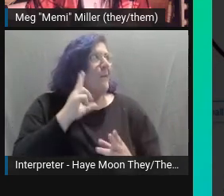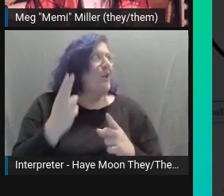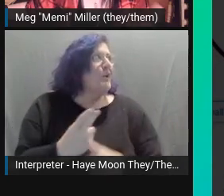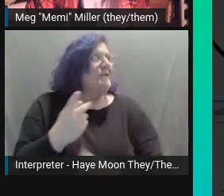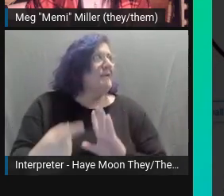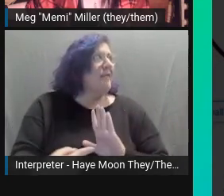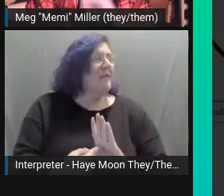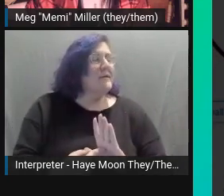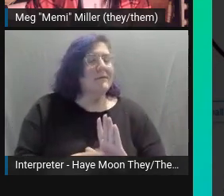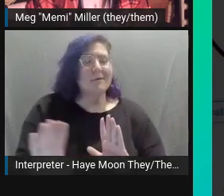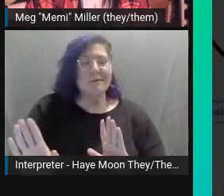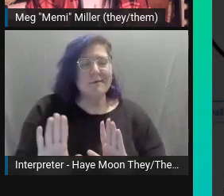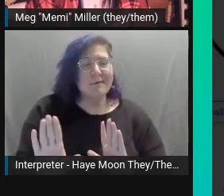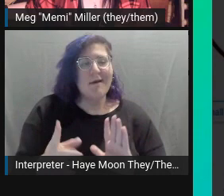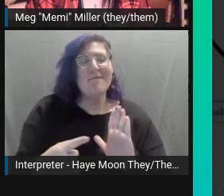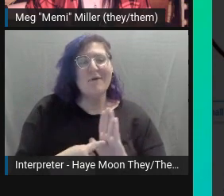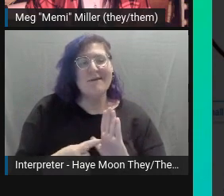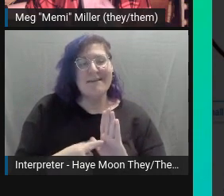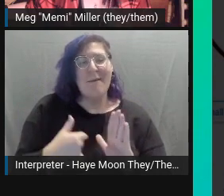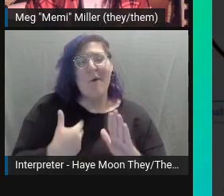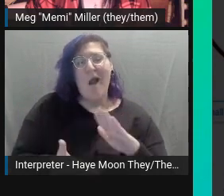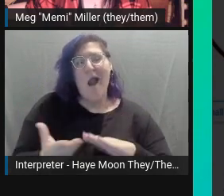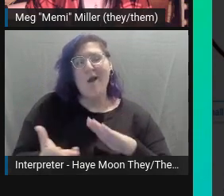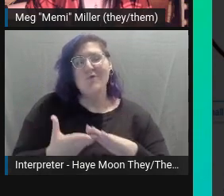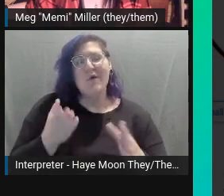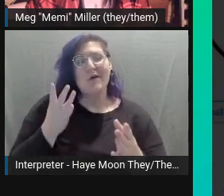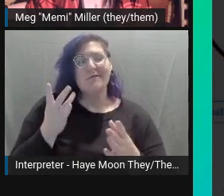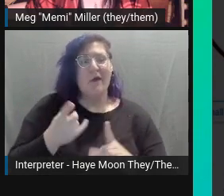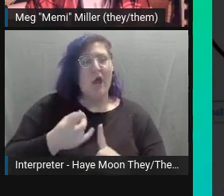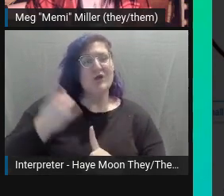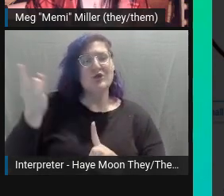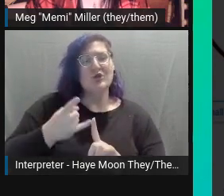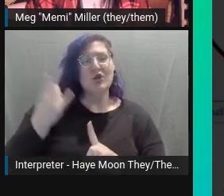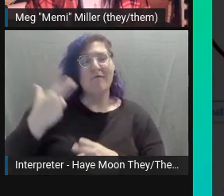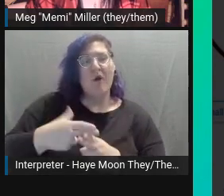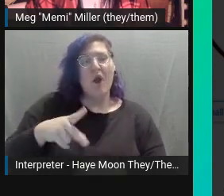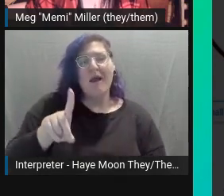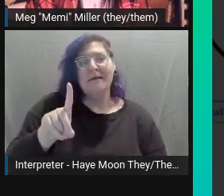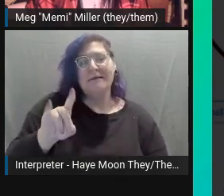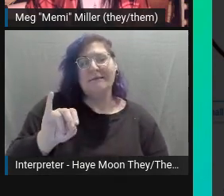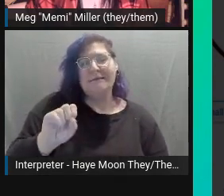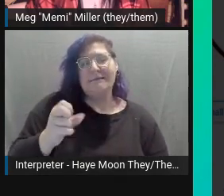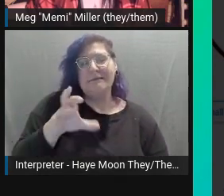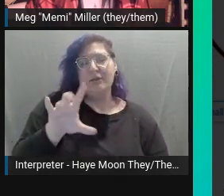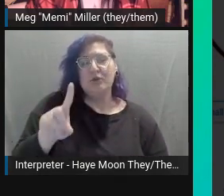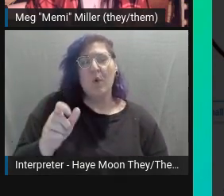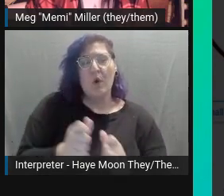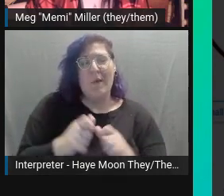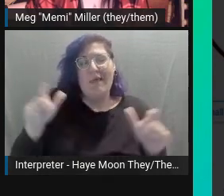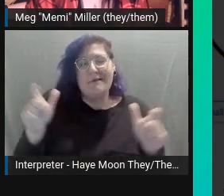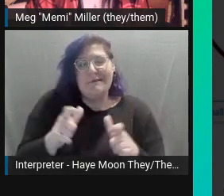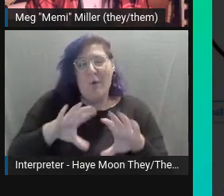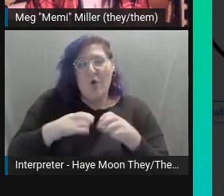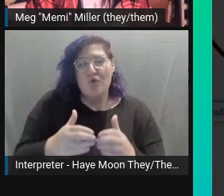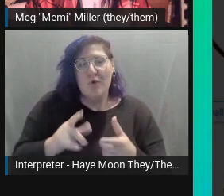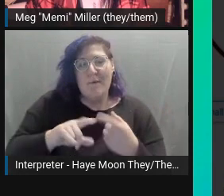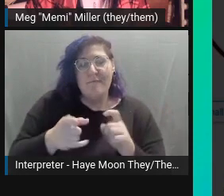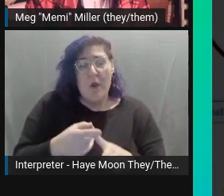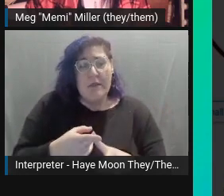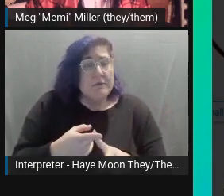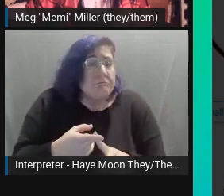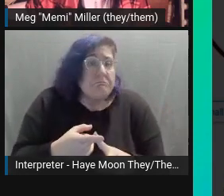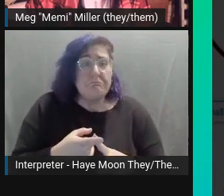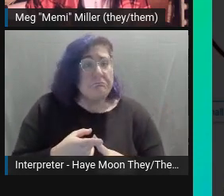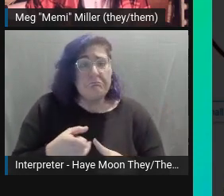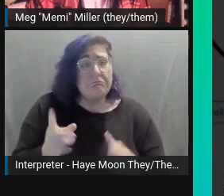and it contains a small group of friends I know personally. And I know none of them need alt text at the moment, but I